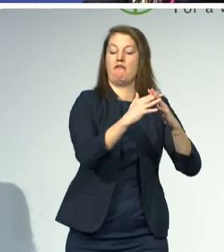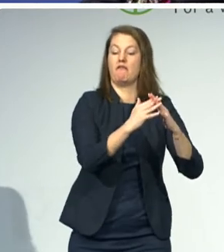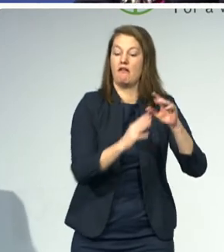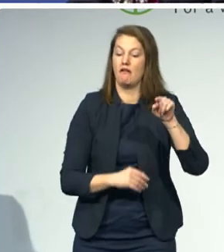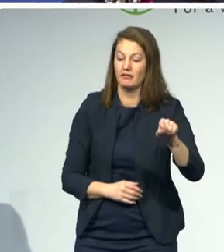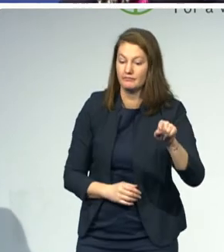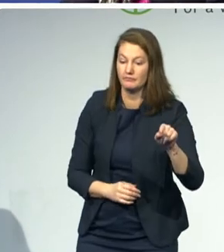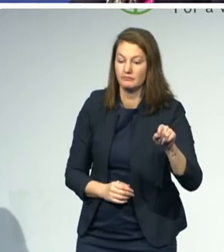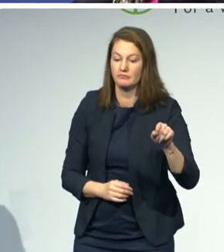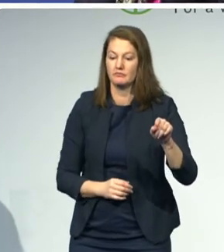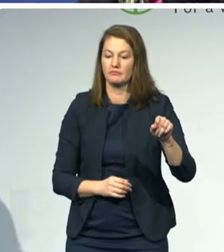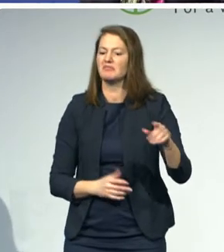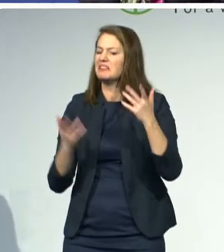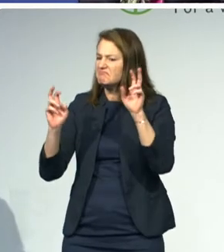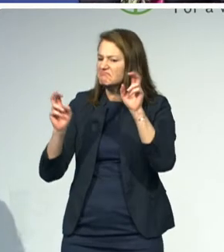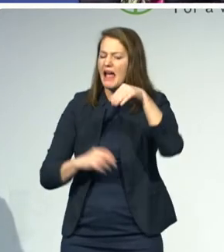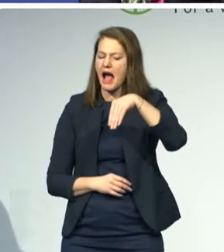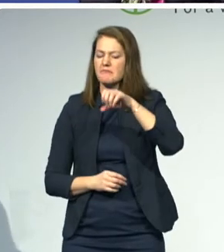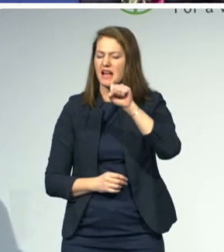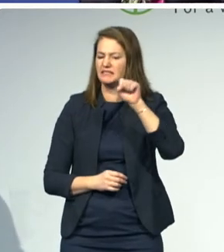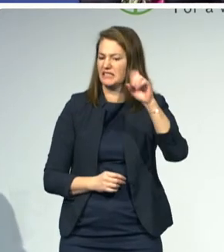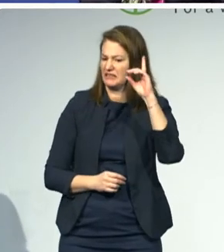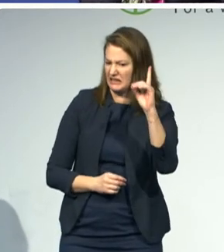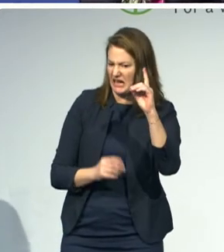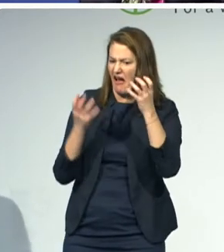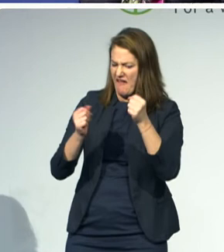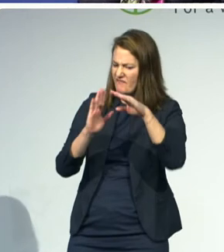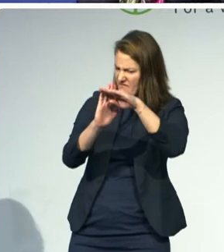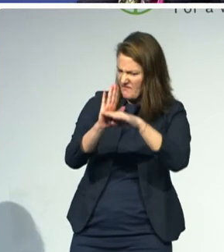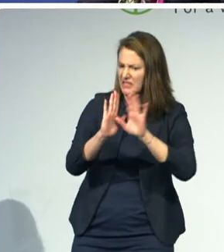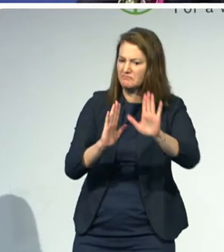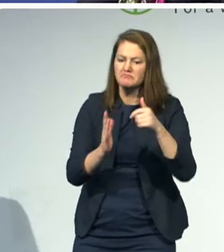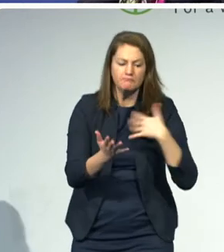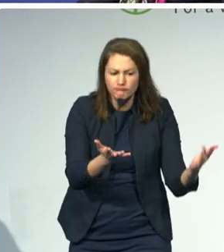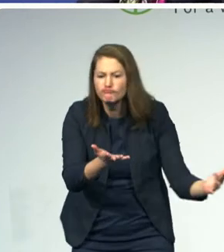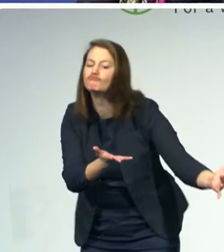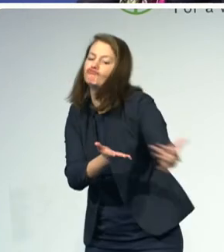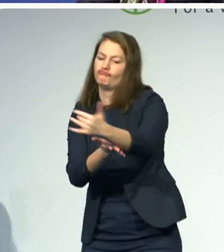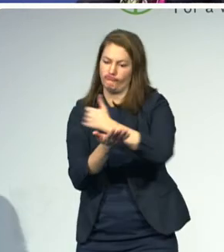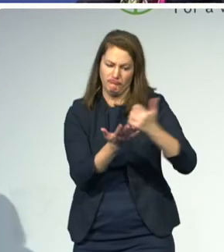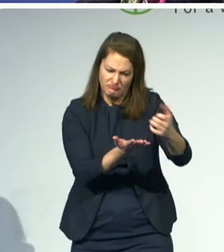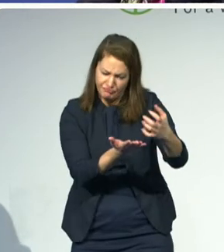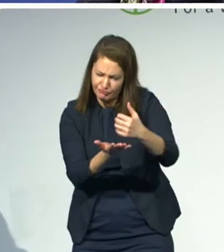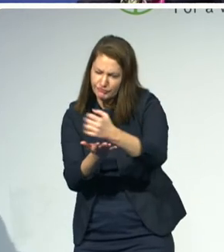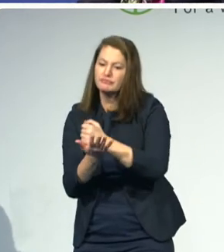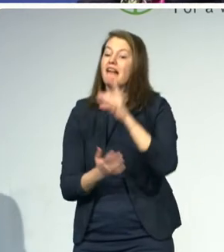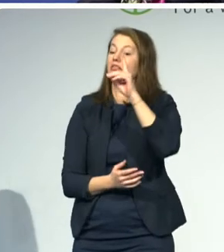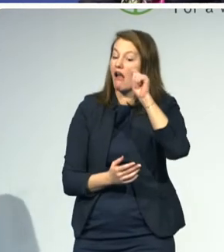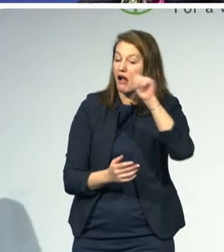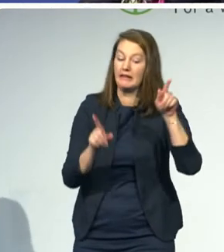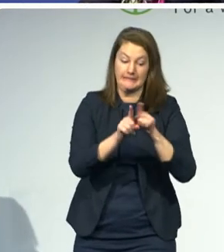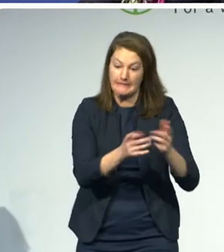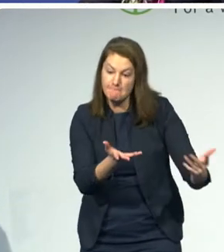disability disaggregated data is collected. And we're also similarly providing